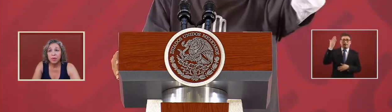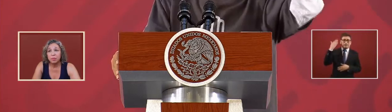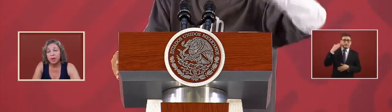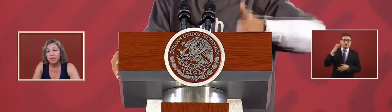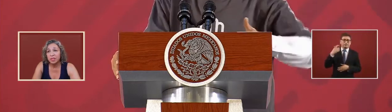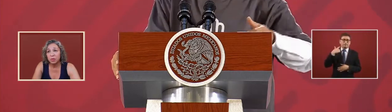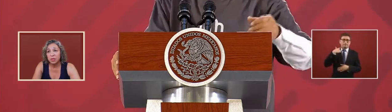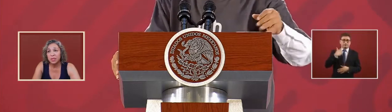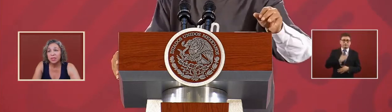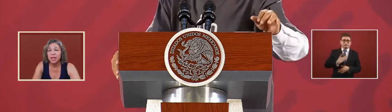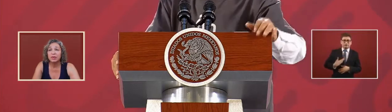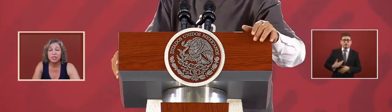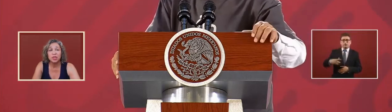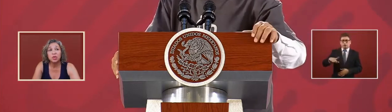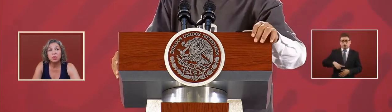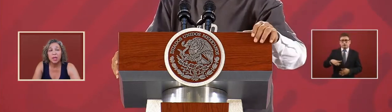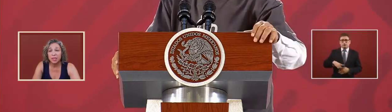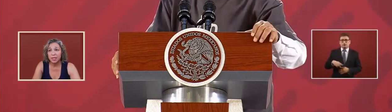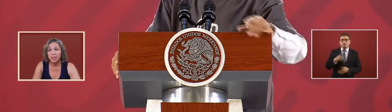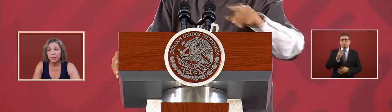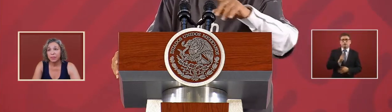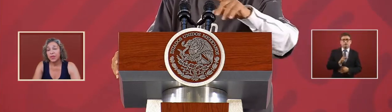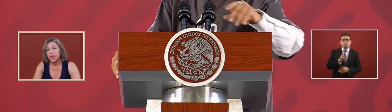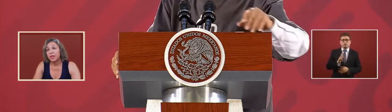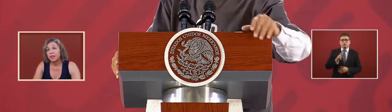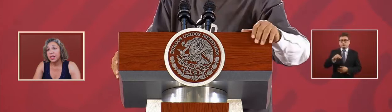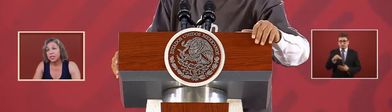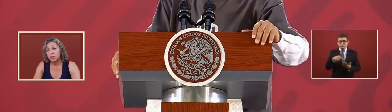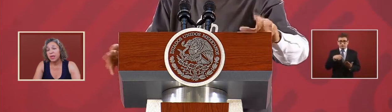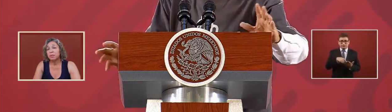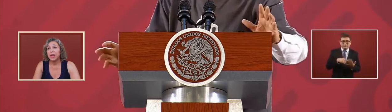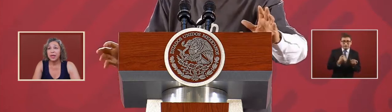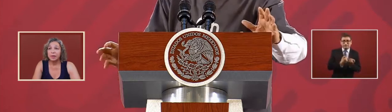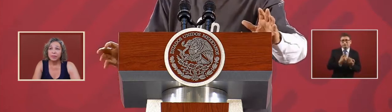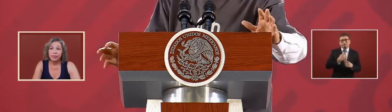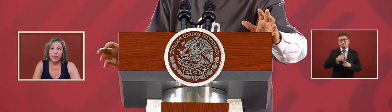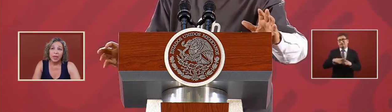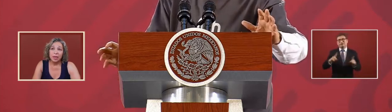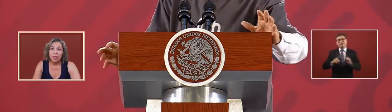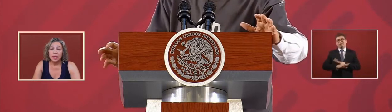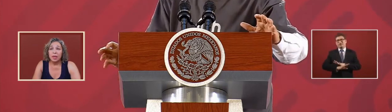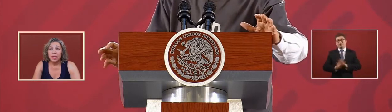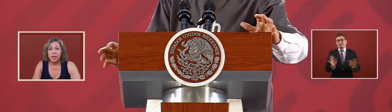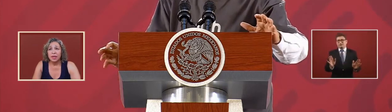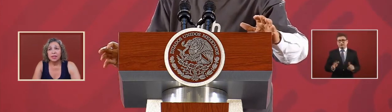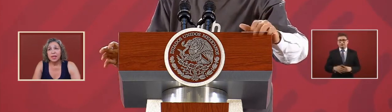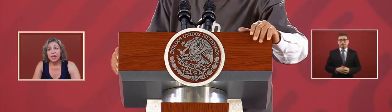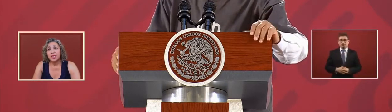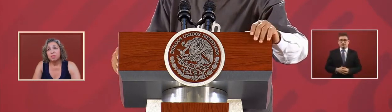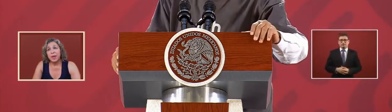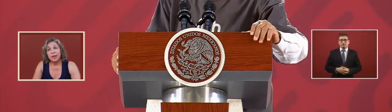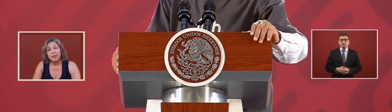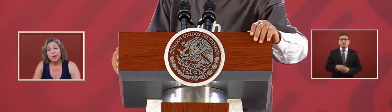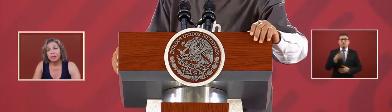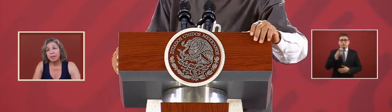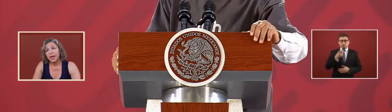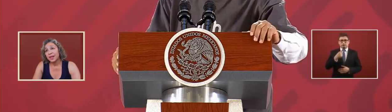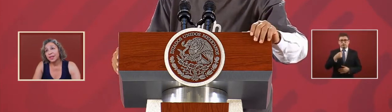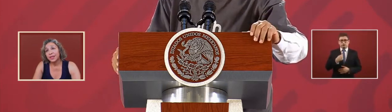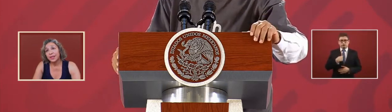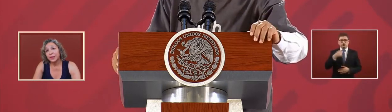from the previous ones now it's a new politics that is being applied yes i expect